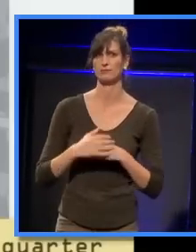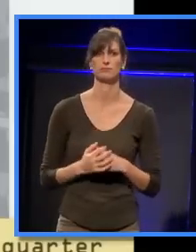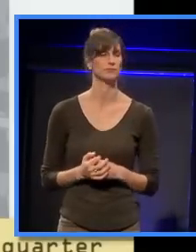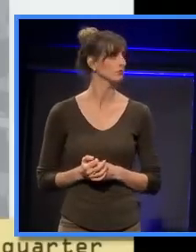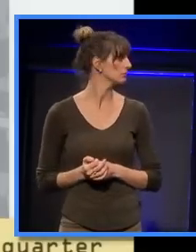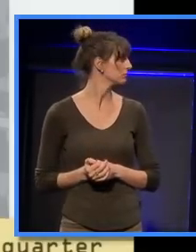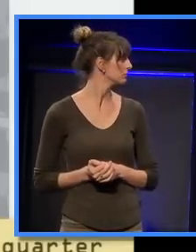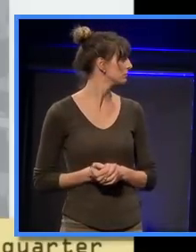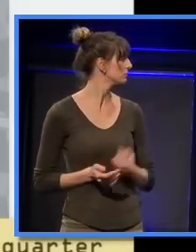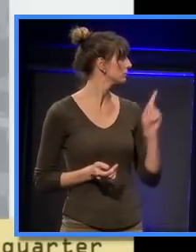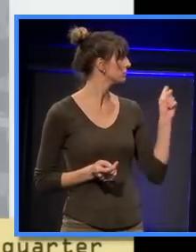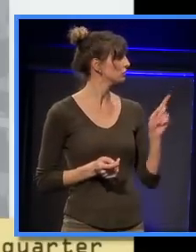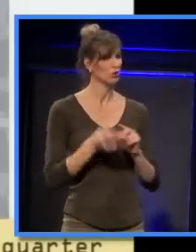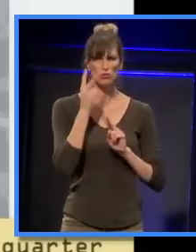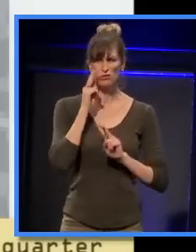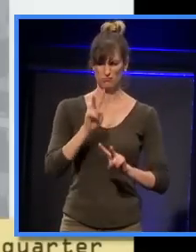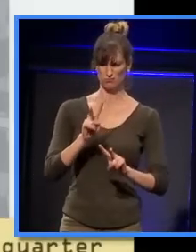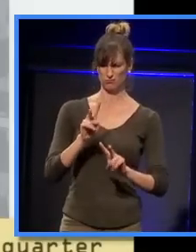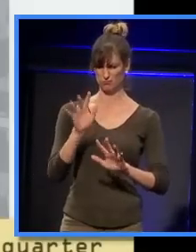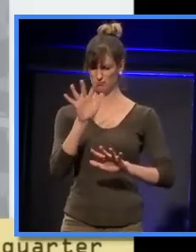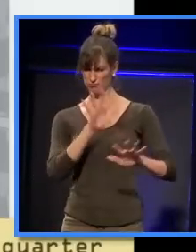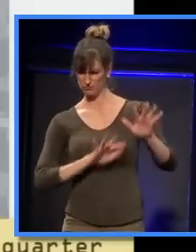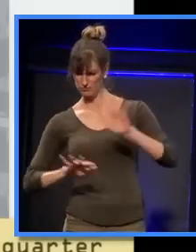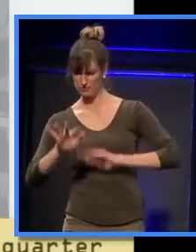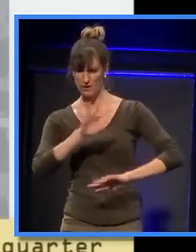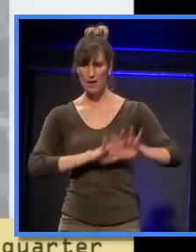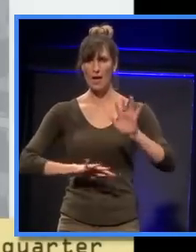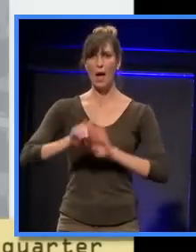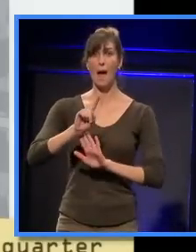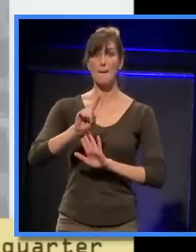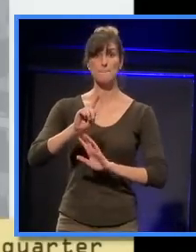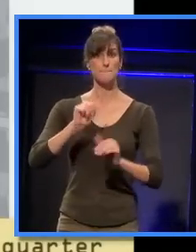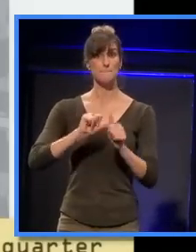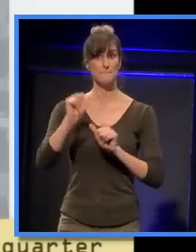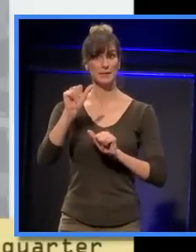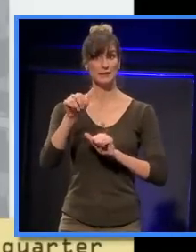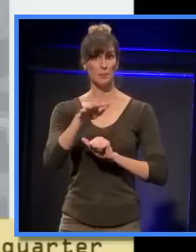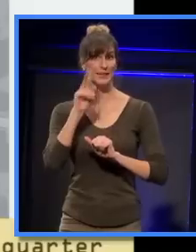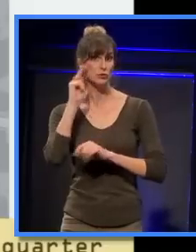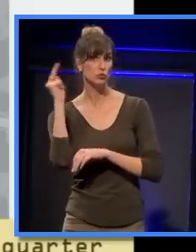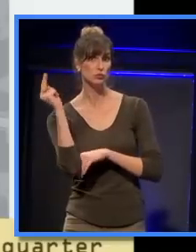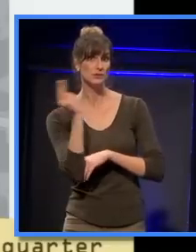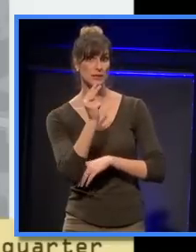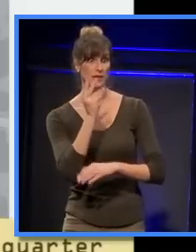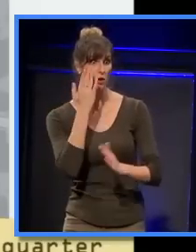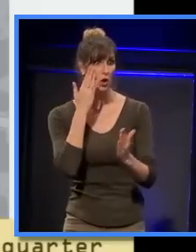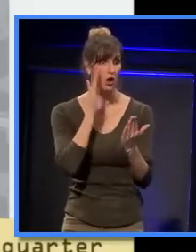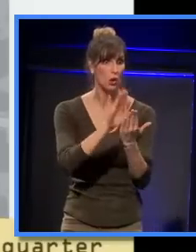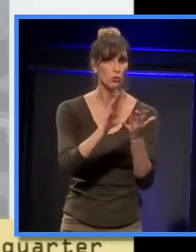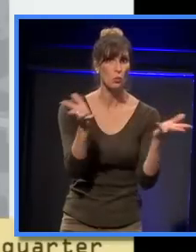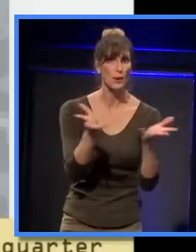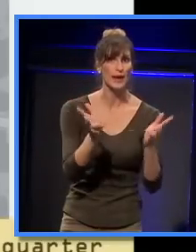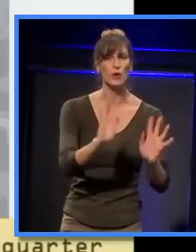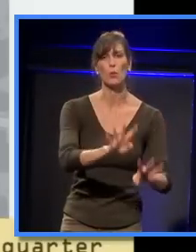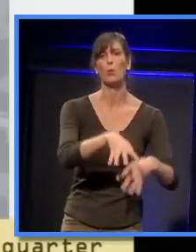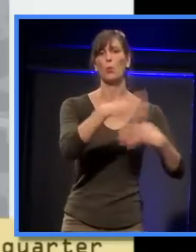So this all looks a bit esoteric, of course. The best place to look at this is on the Shape Auckland site. We'll be getting to the link at the end, and, of course, it's on those handouts that